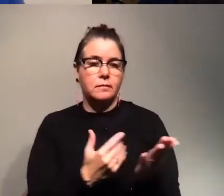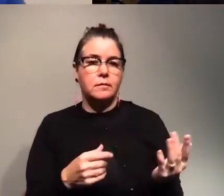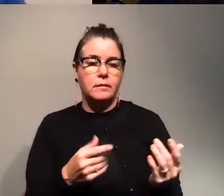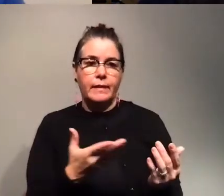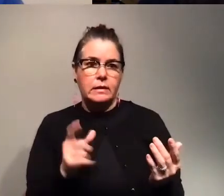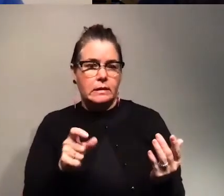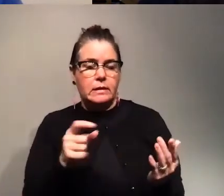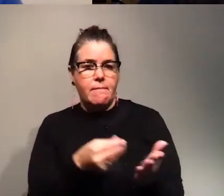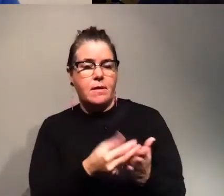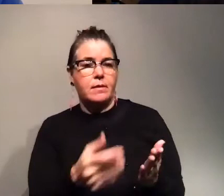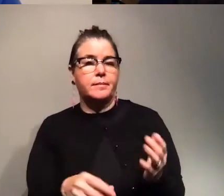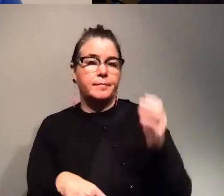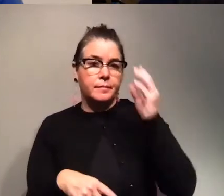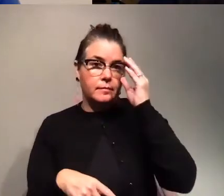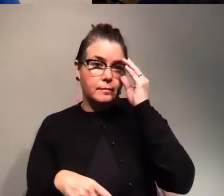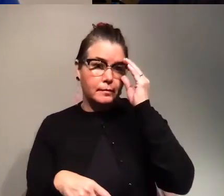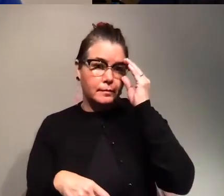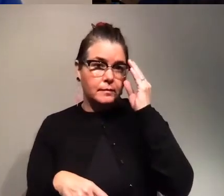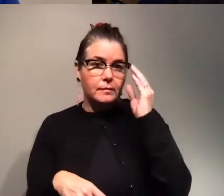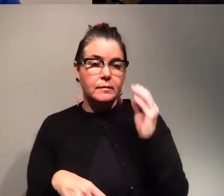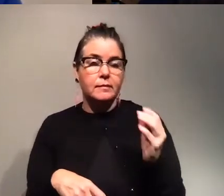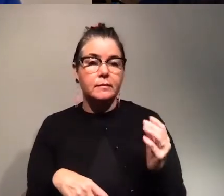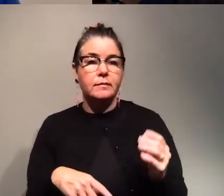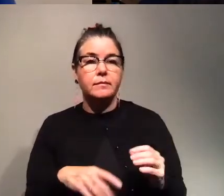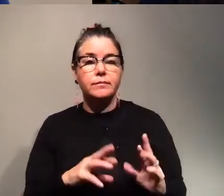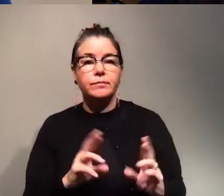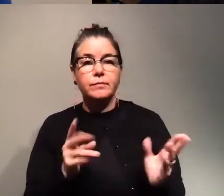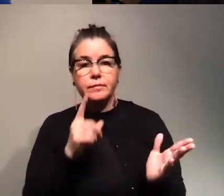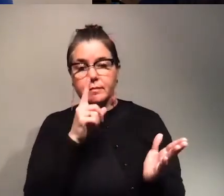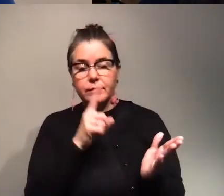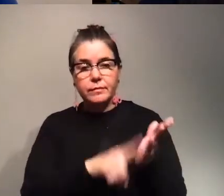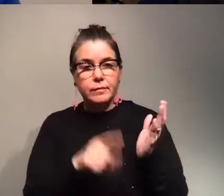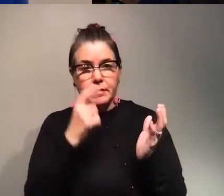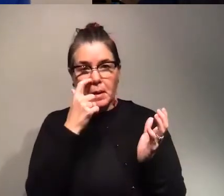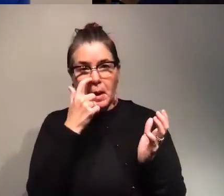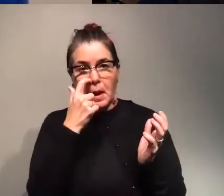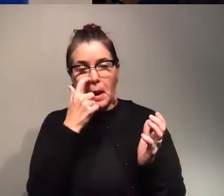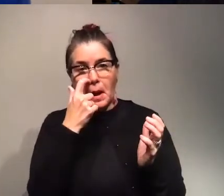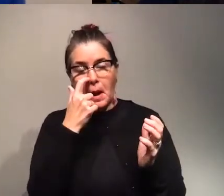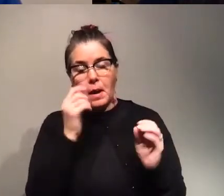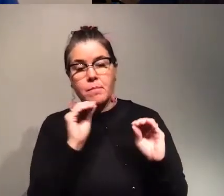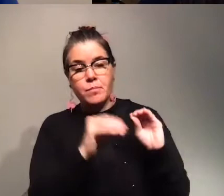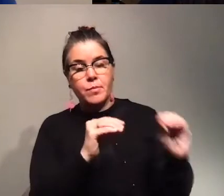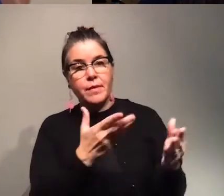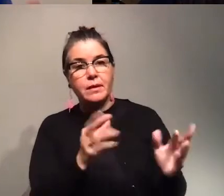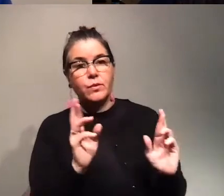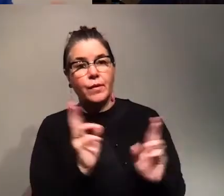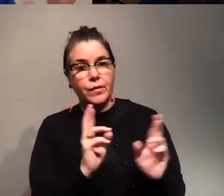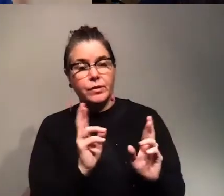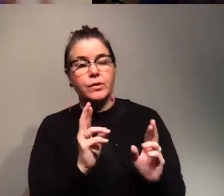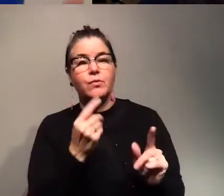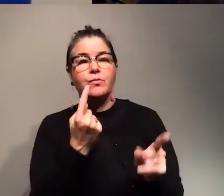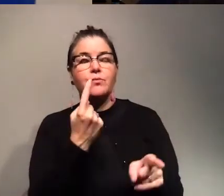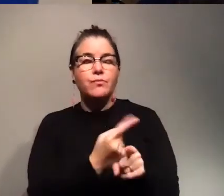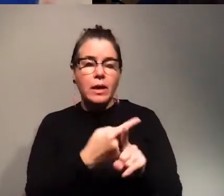and when you like check that when you put your products in the fridge your fridge is at the right temperature